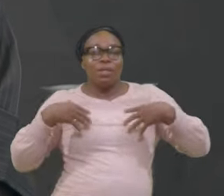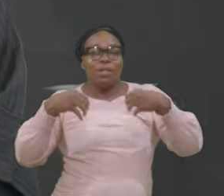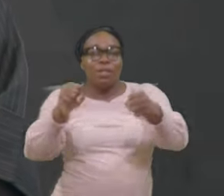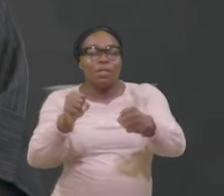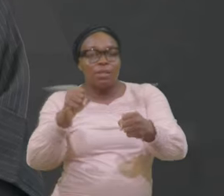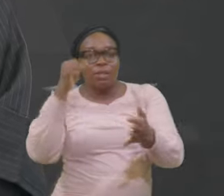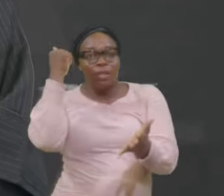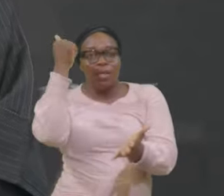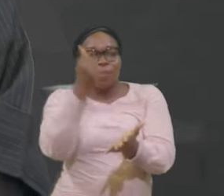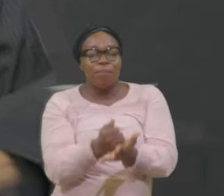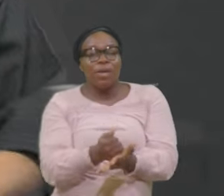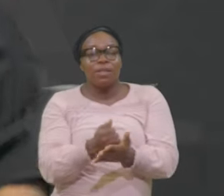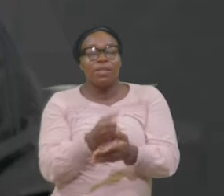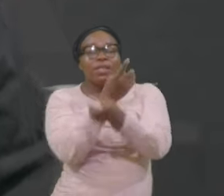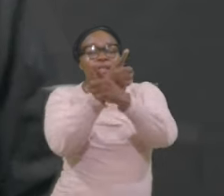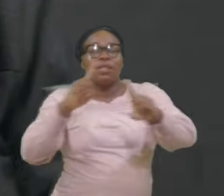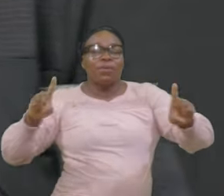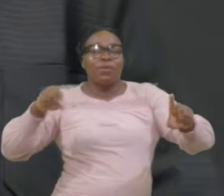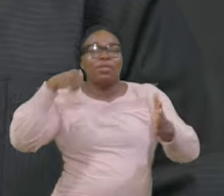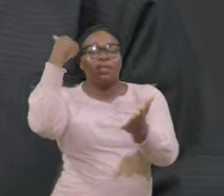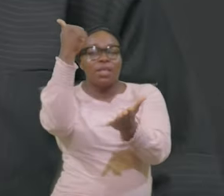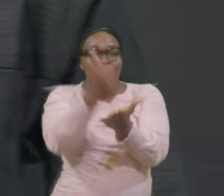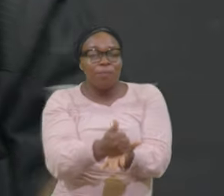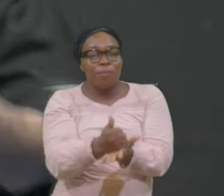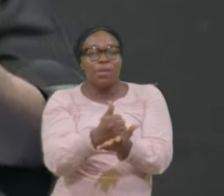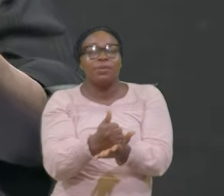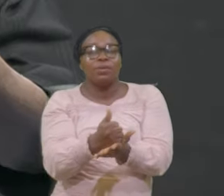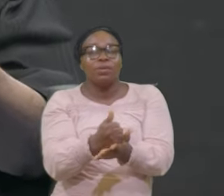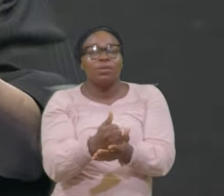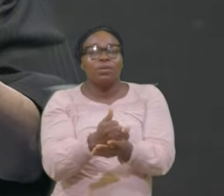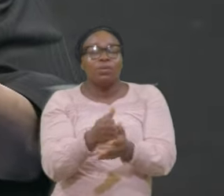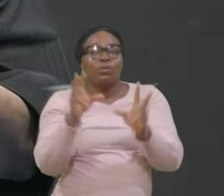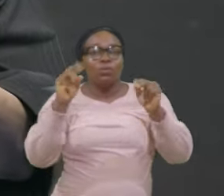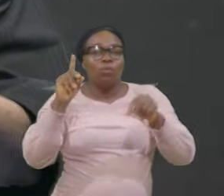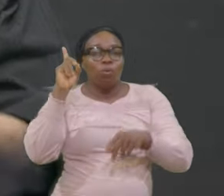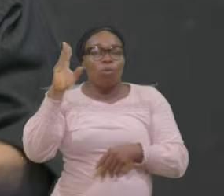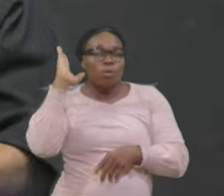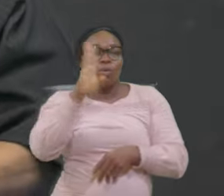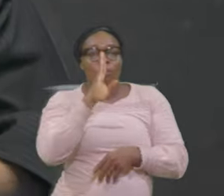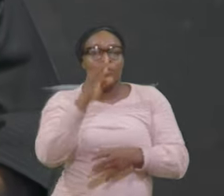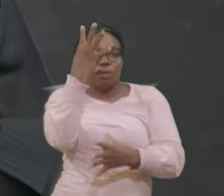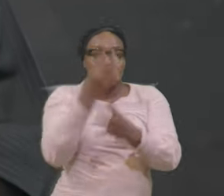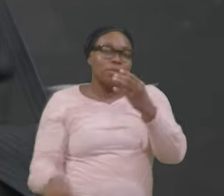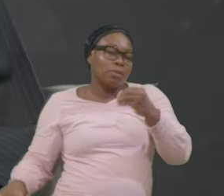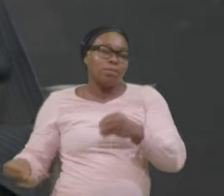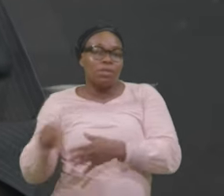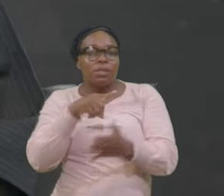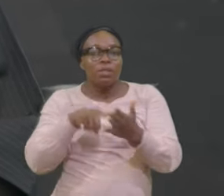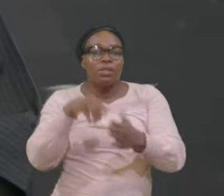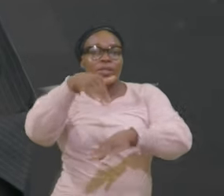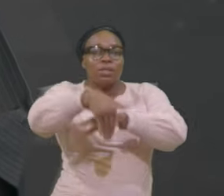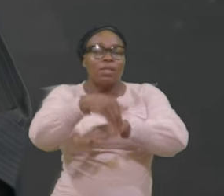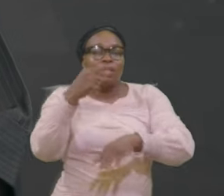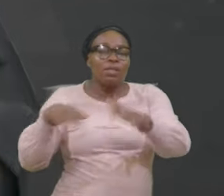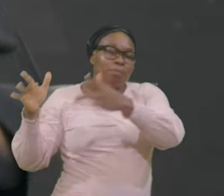Deliverance There's No Exception Tonight The Mercy Of God Will Bring That Healing To